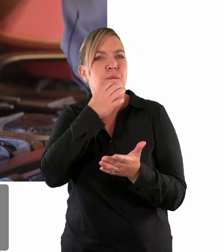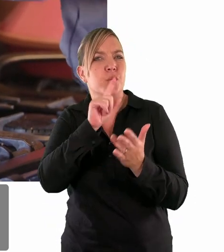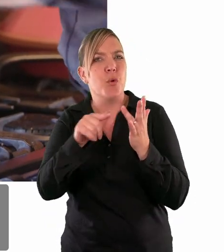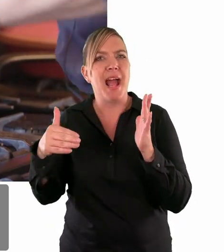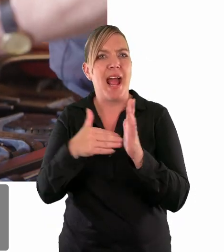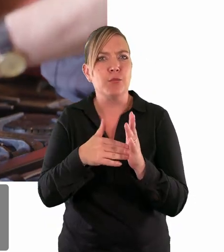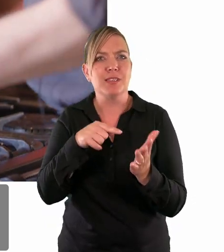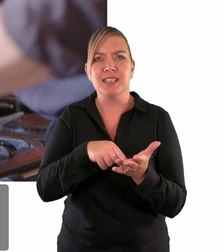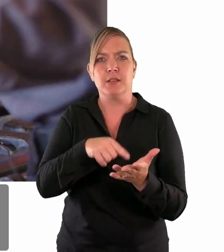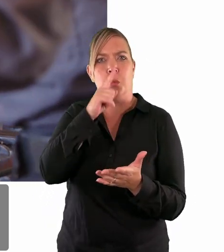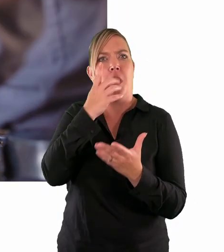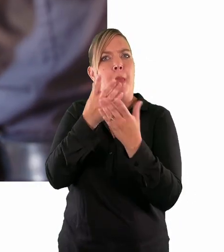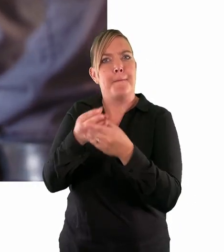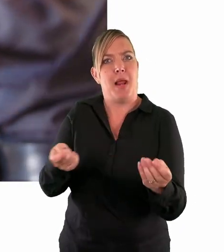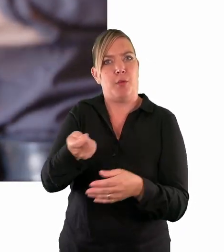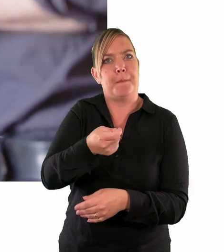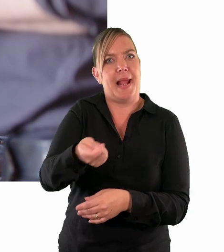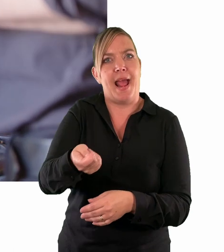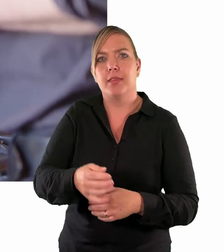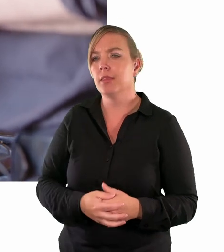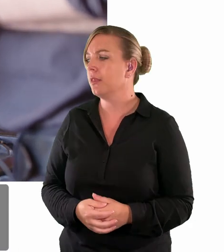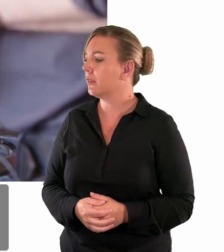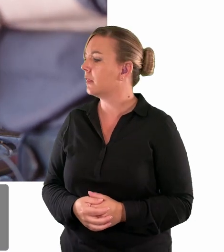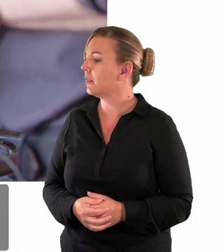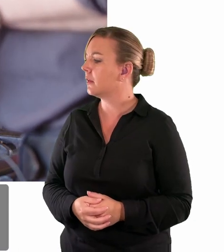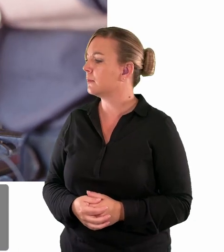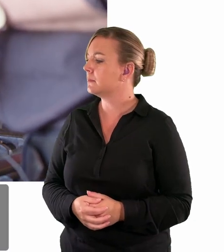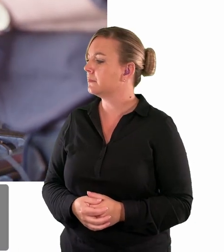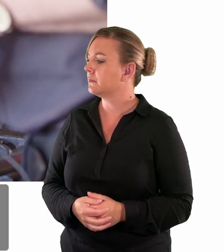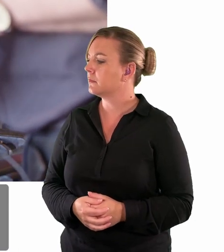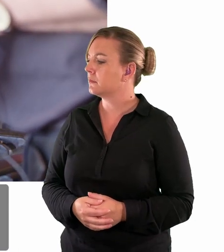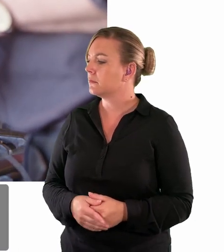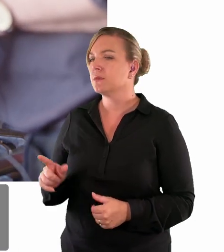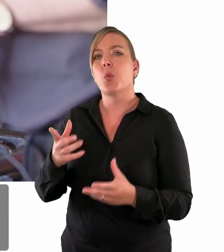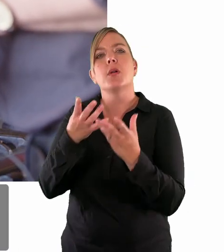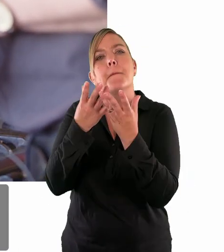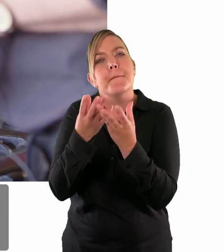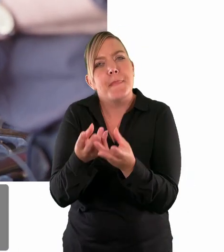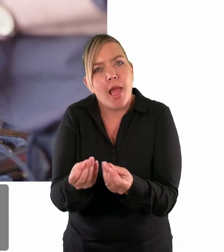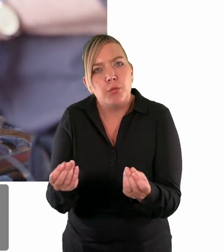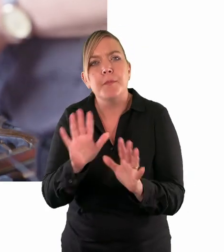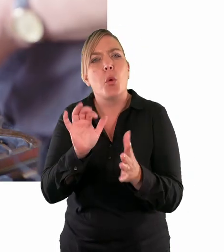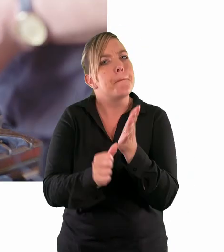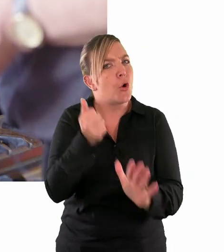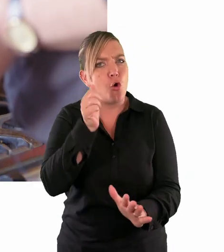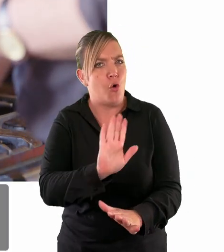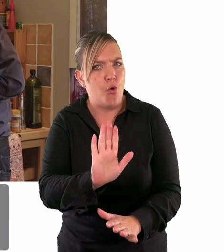melting into this pan. Let's just get this butter melted but not burnt.